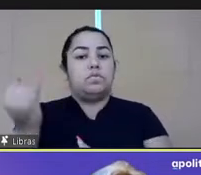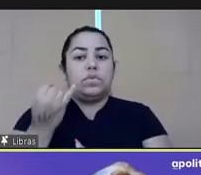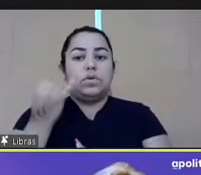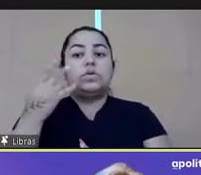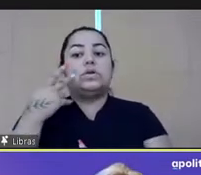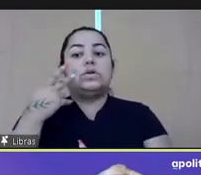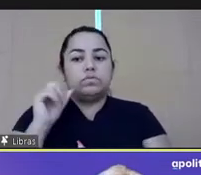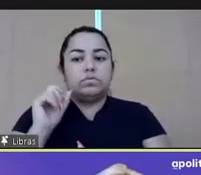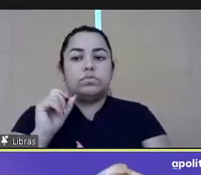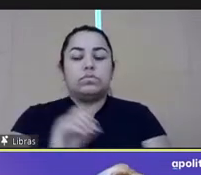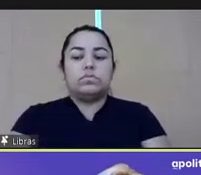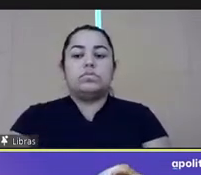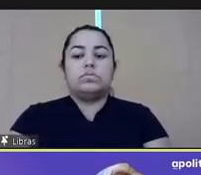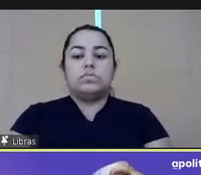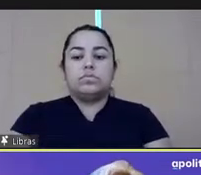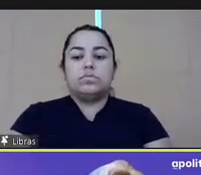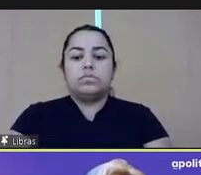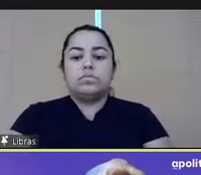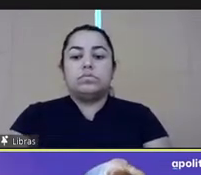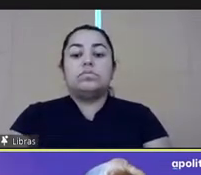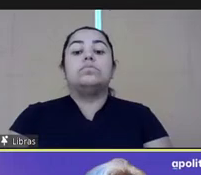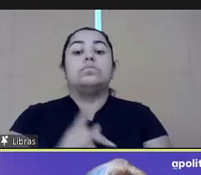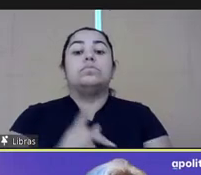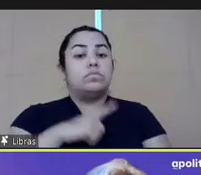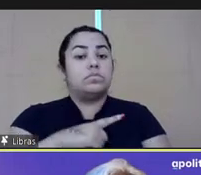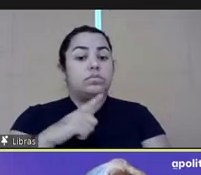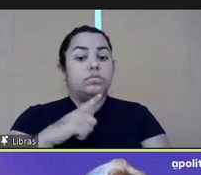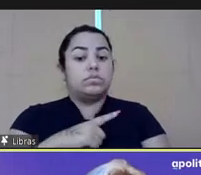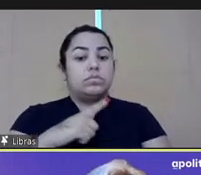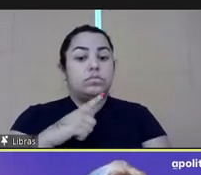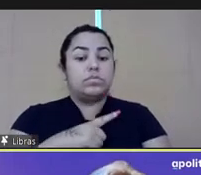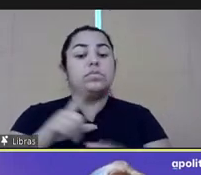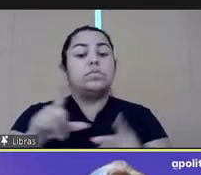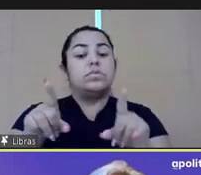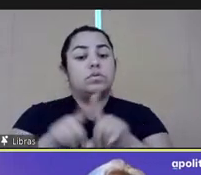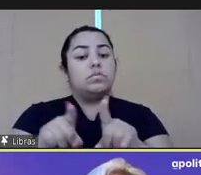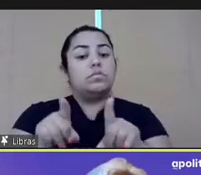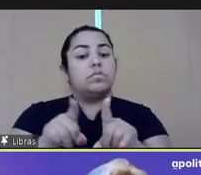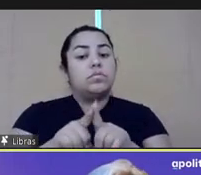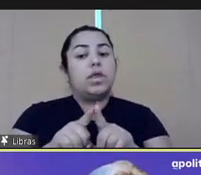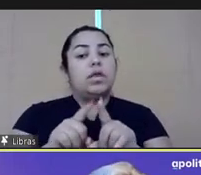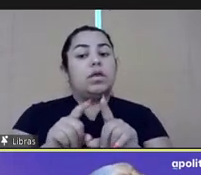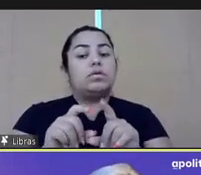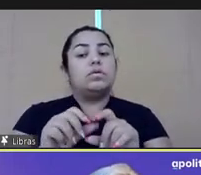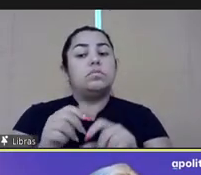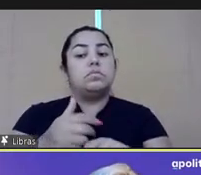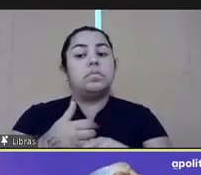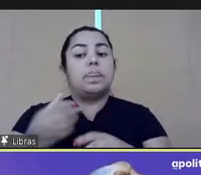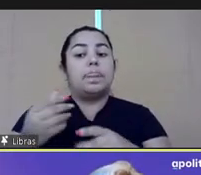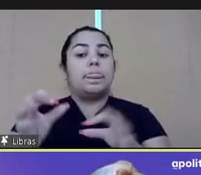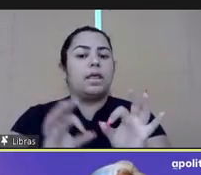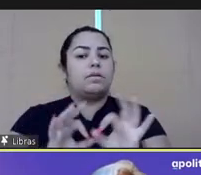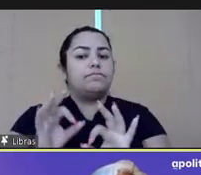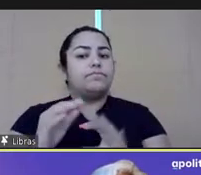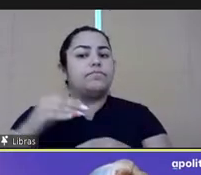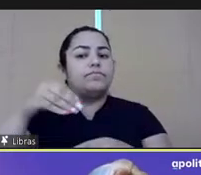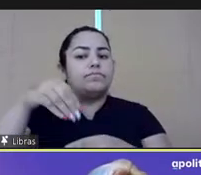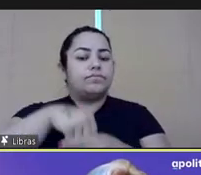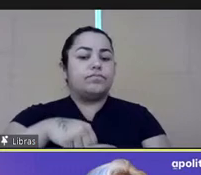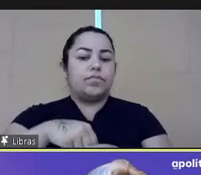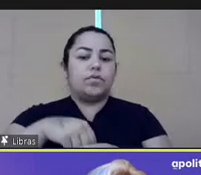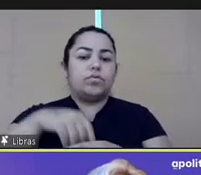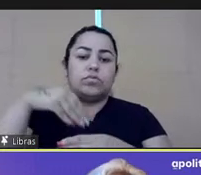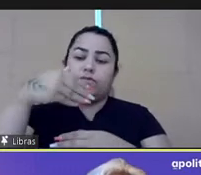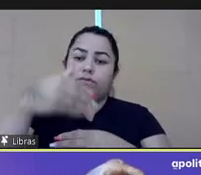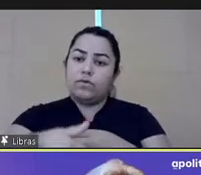building both within and through the work of civil service, there are a lot more conversations to be had on how to achieve